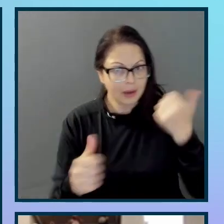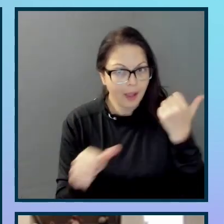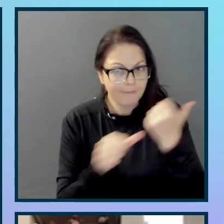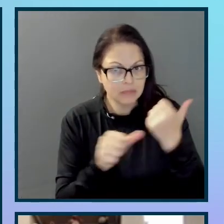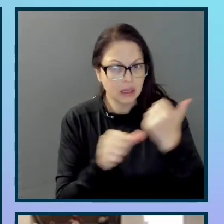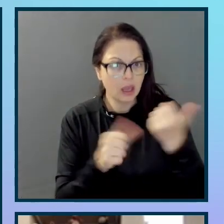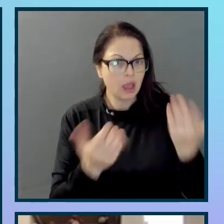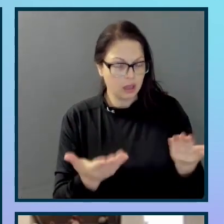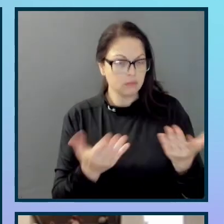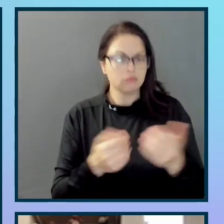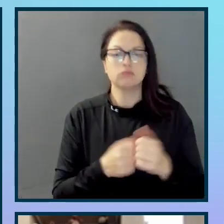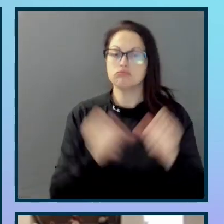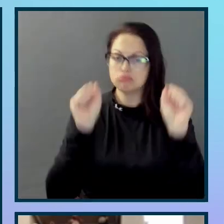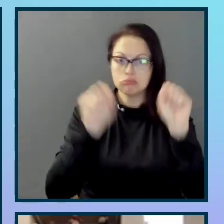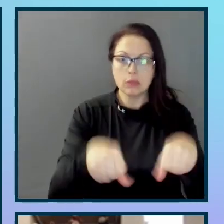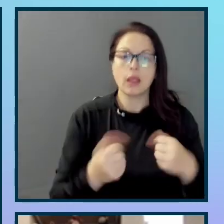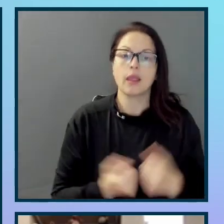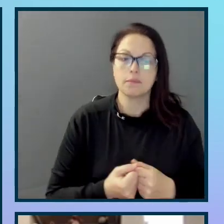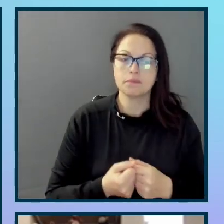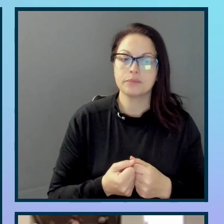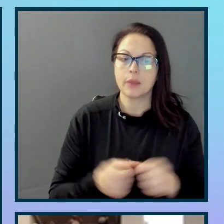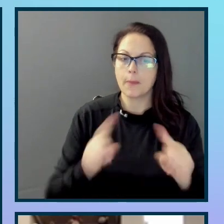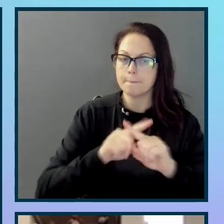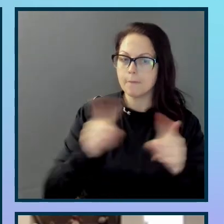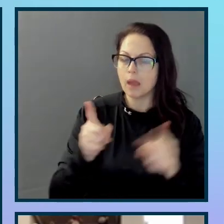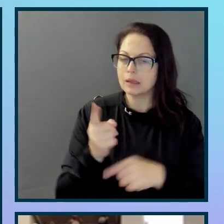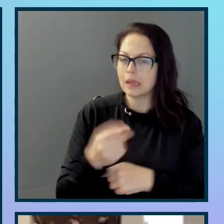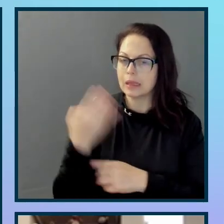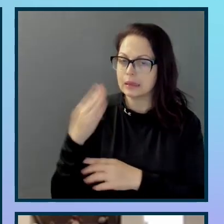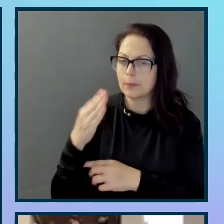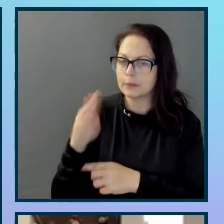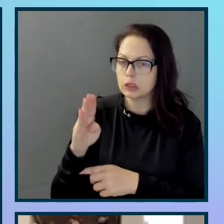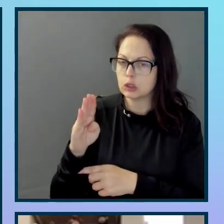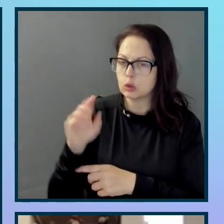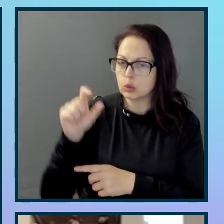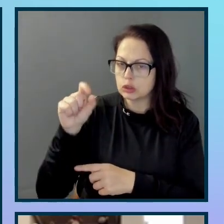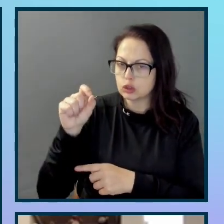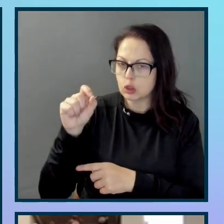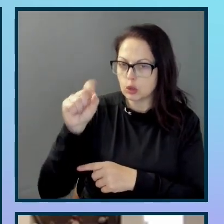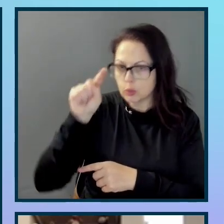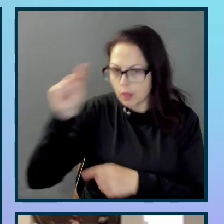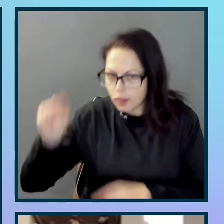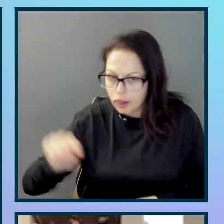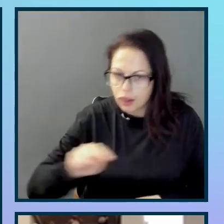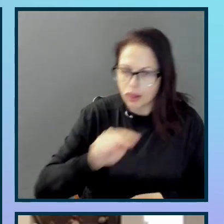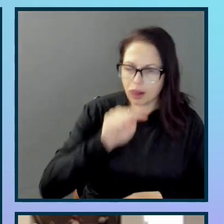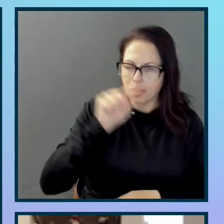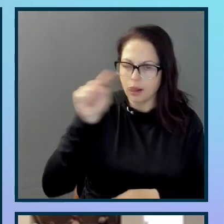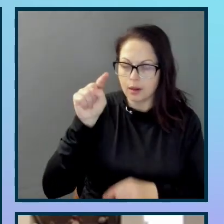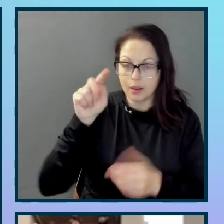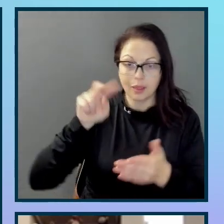faded out, with the remaining circles colored blue and connected by lines to represent this small network.